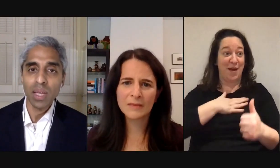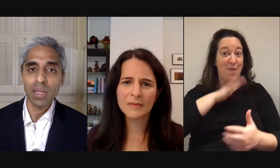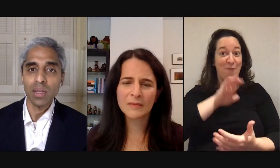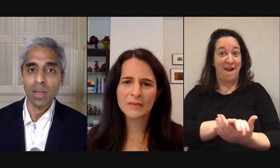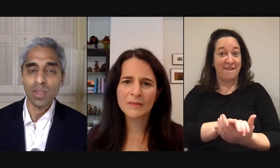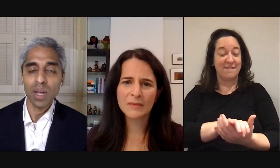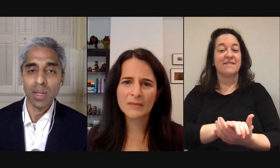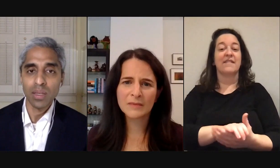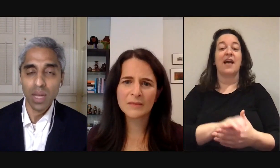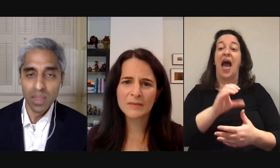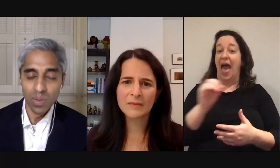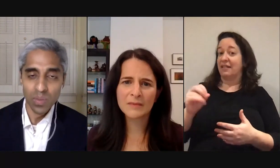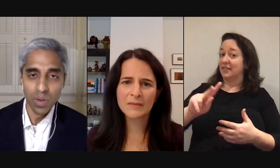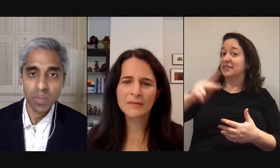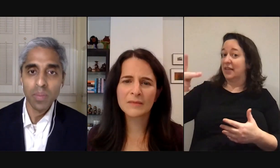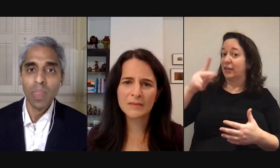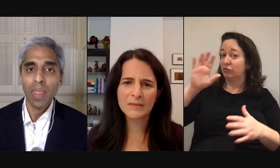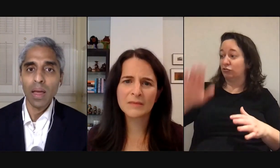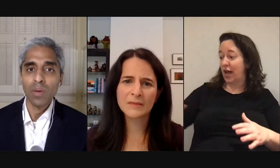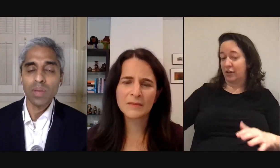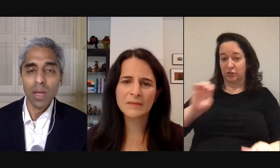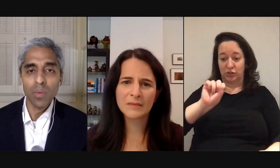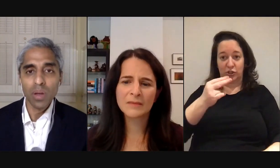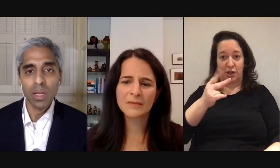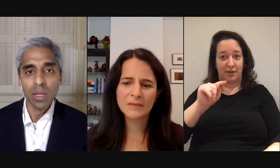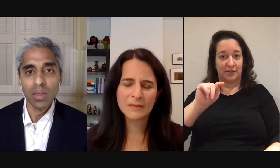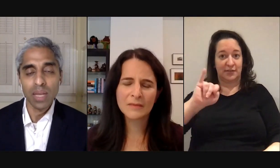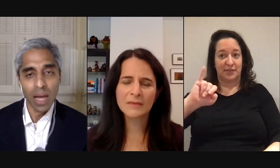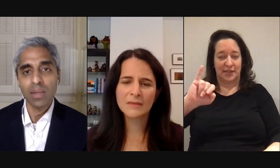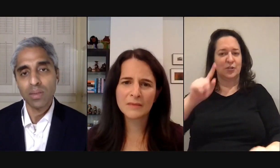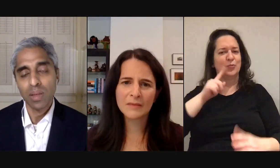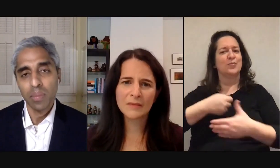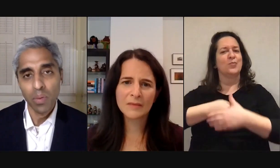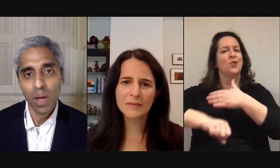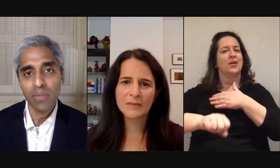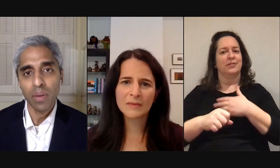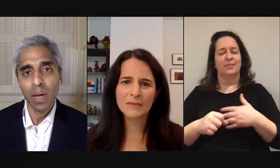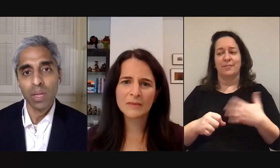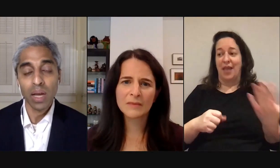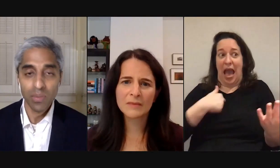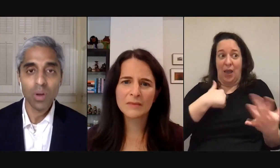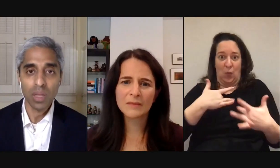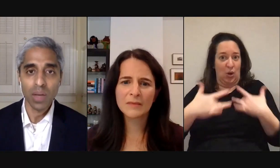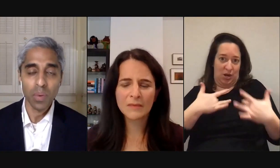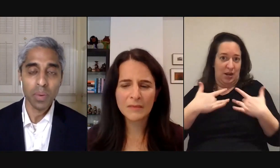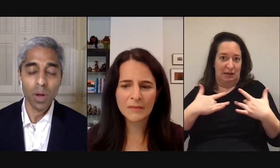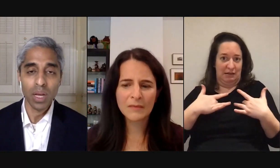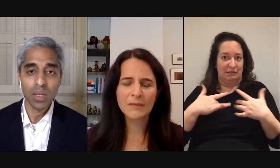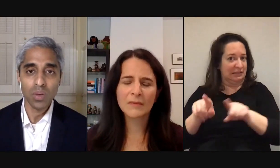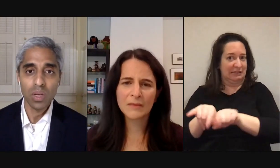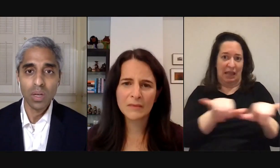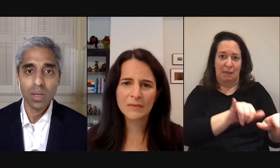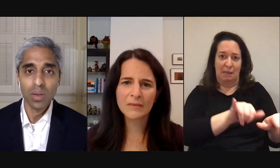when our second child shanti was born was that i worried as did alice my wife about the kind of world that they were